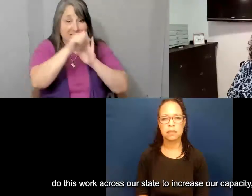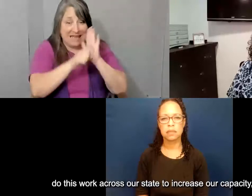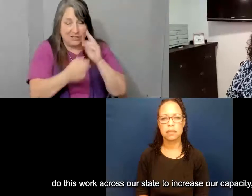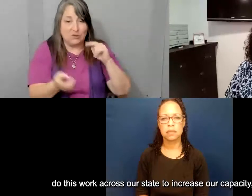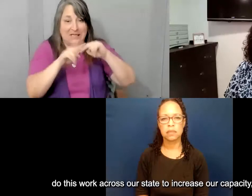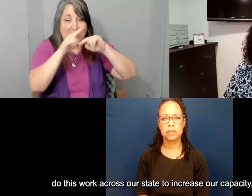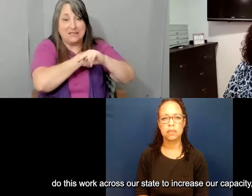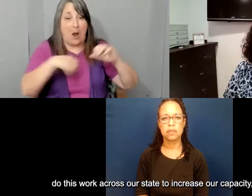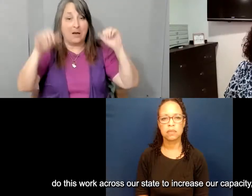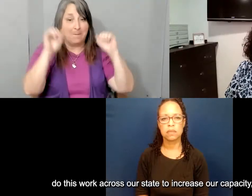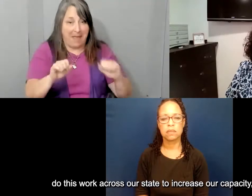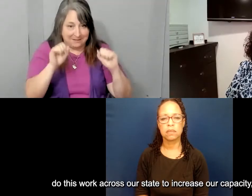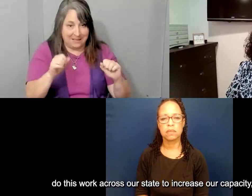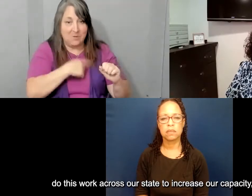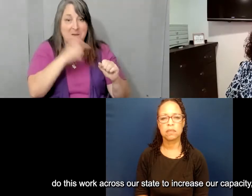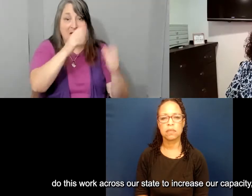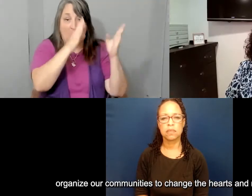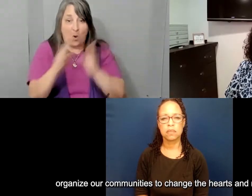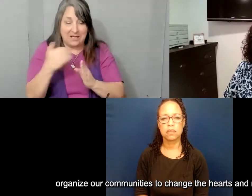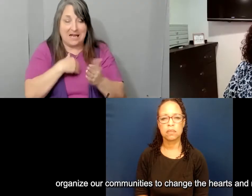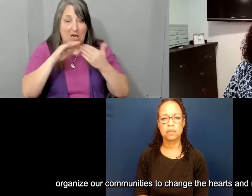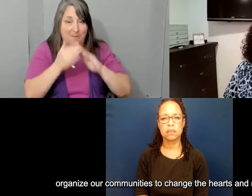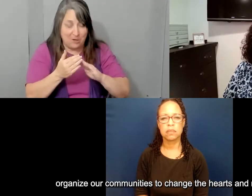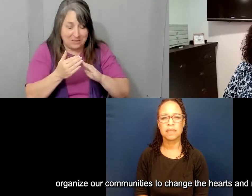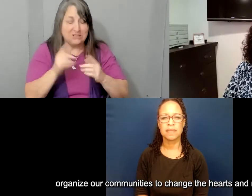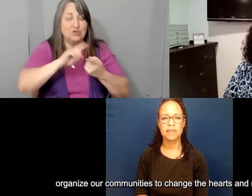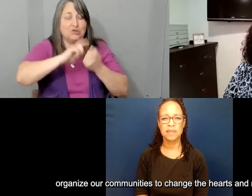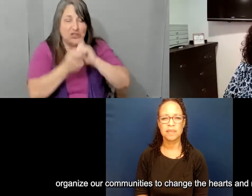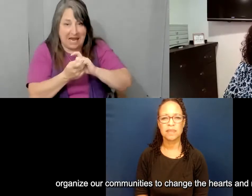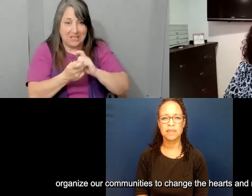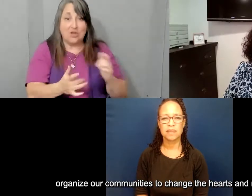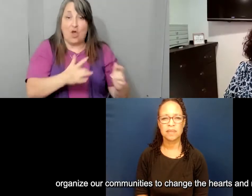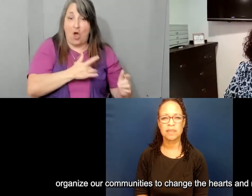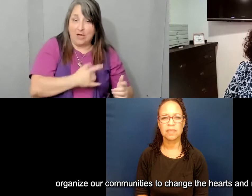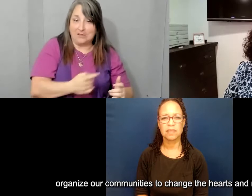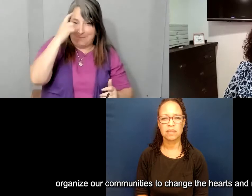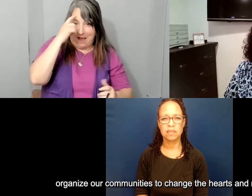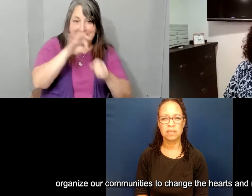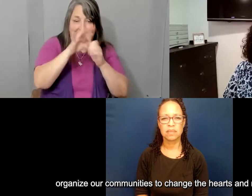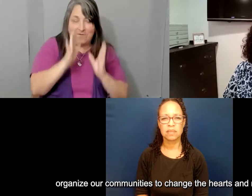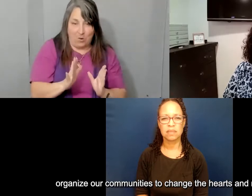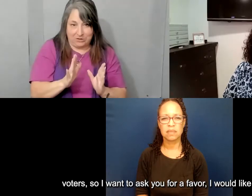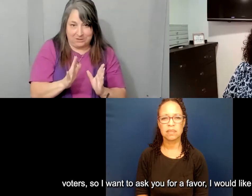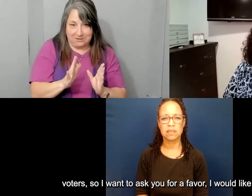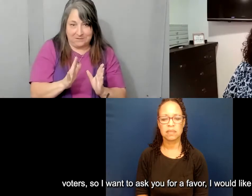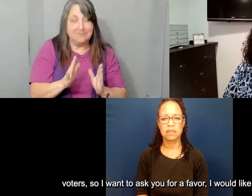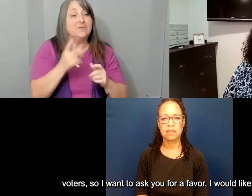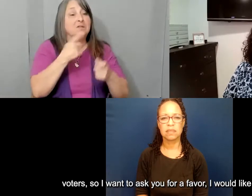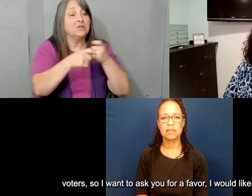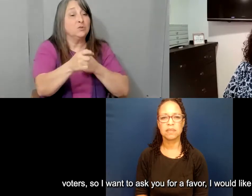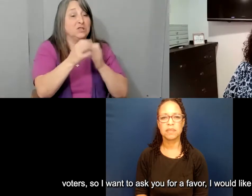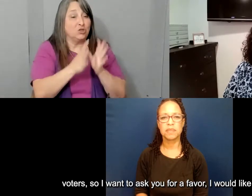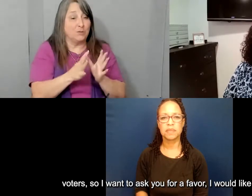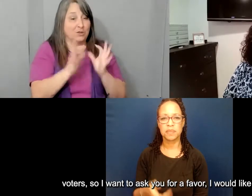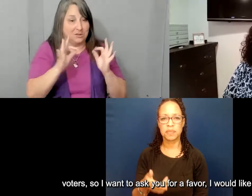capacity. We must organize our communities to change the hearts and minds of voters. So I want to ask you for a